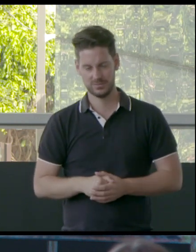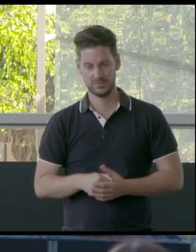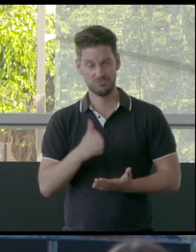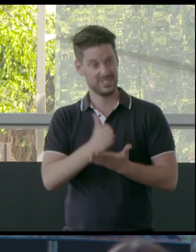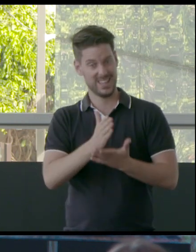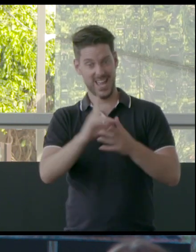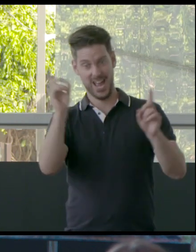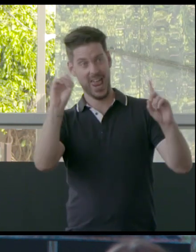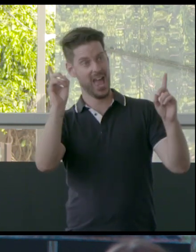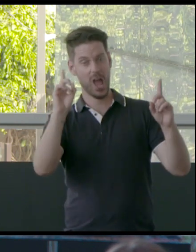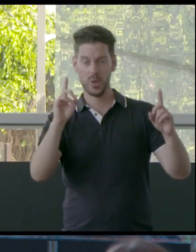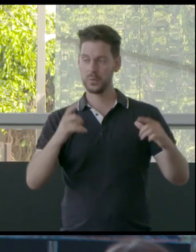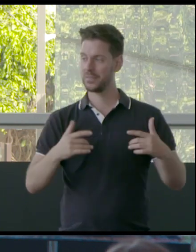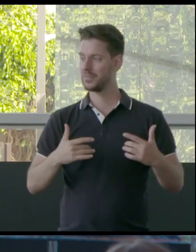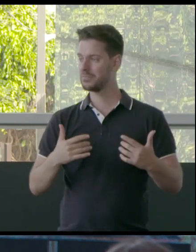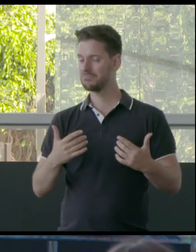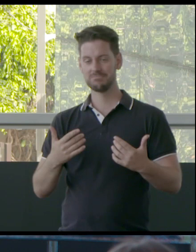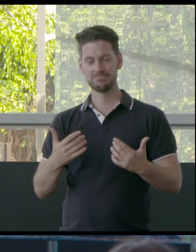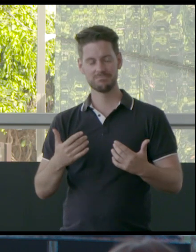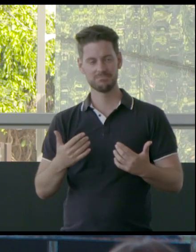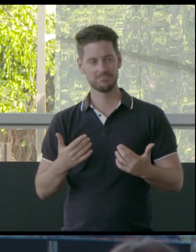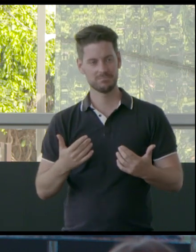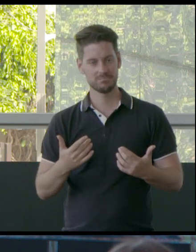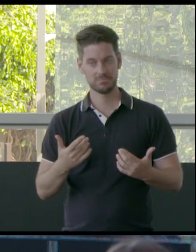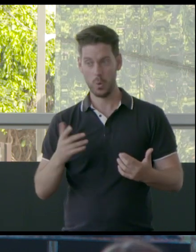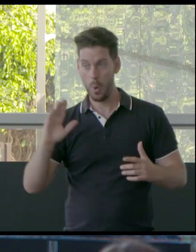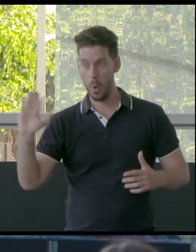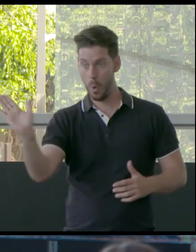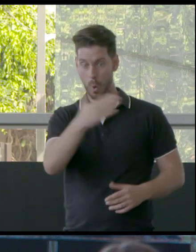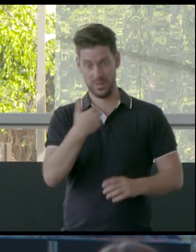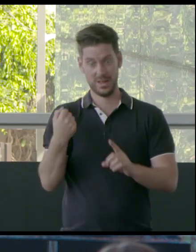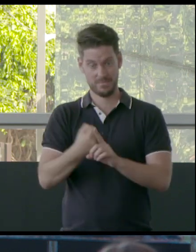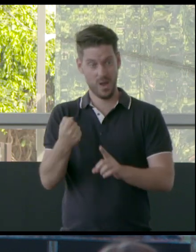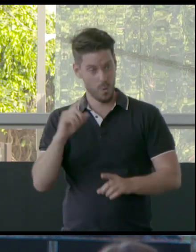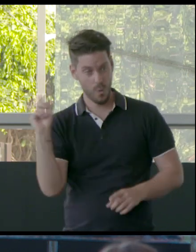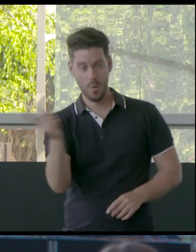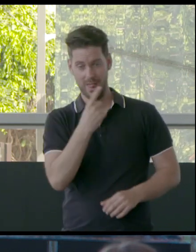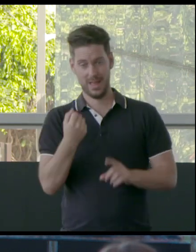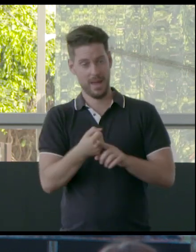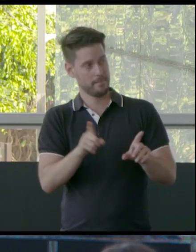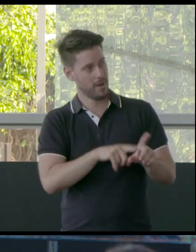now where it's not just... Yeah, it's not... It's all of us that are implicated in this, you know?